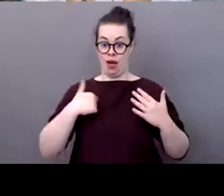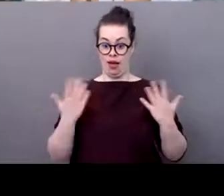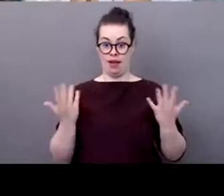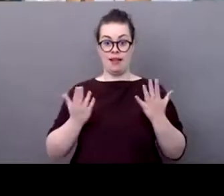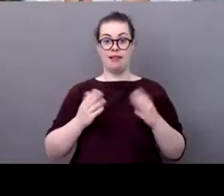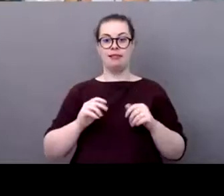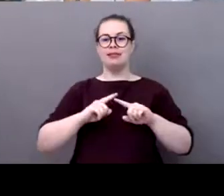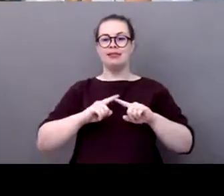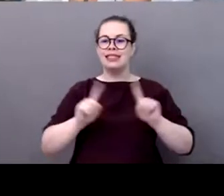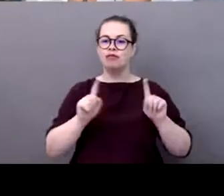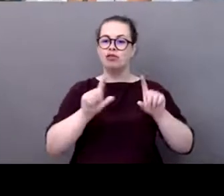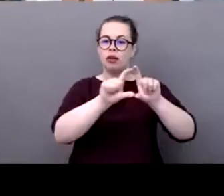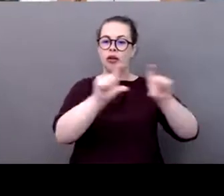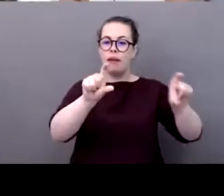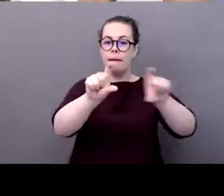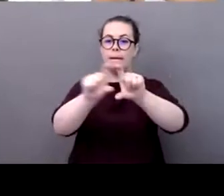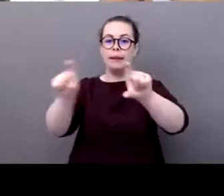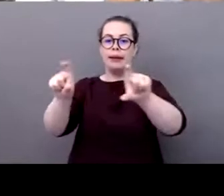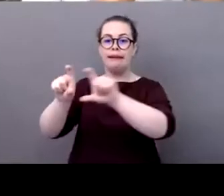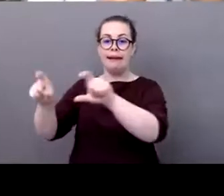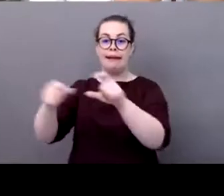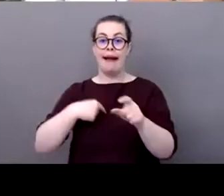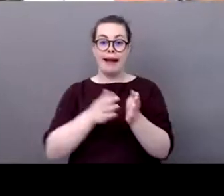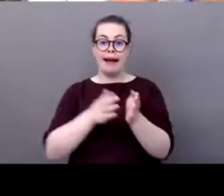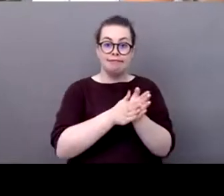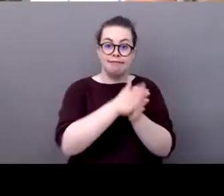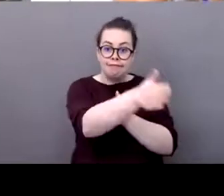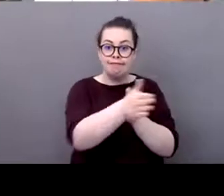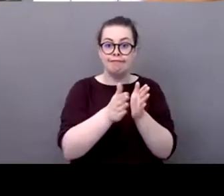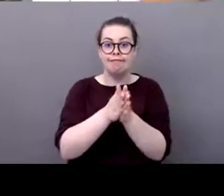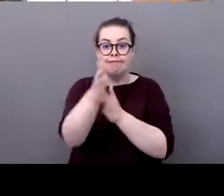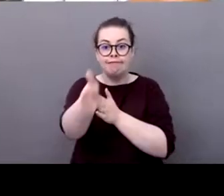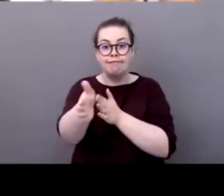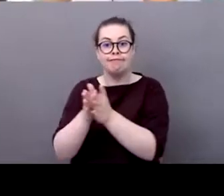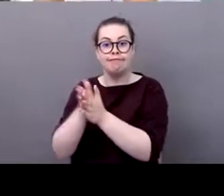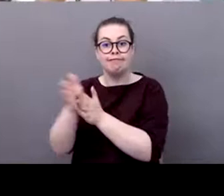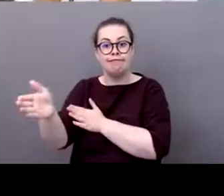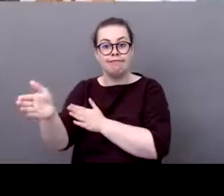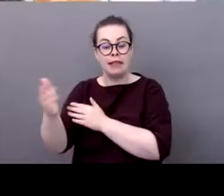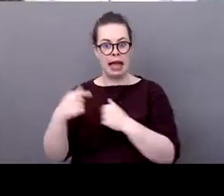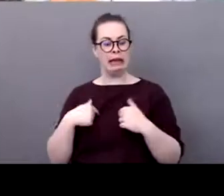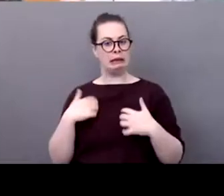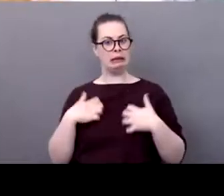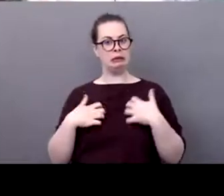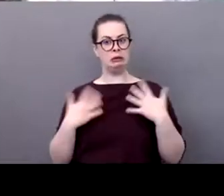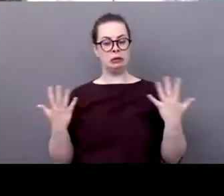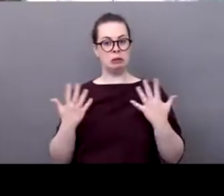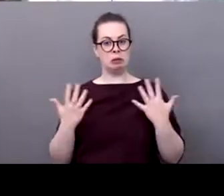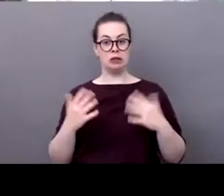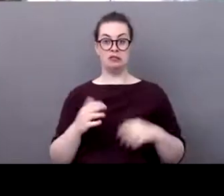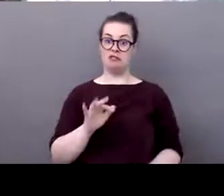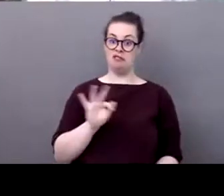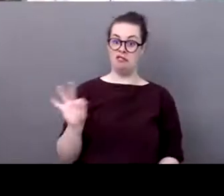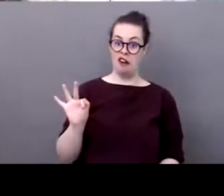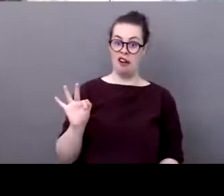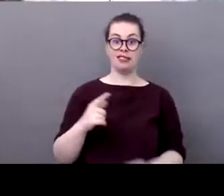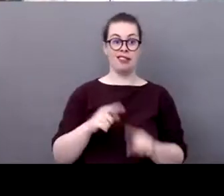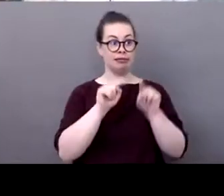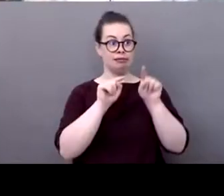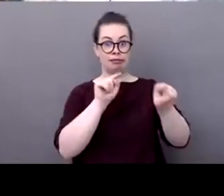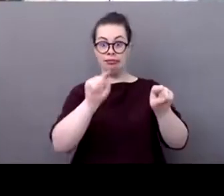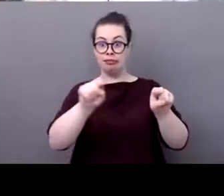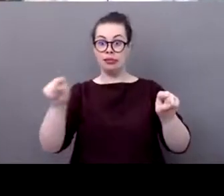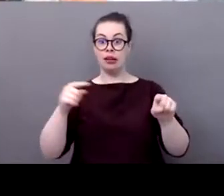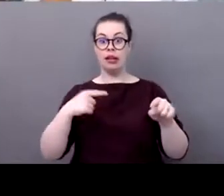actually a very interesting parallel to how brands and companies are shifting and towards how the sports can also change and and